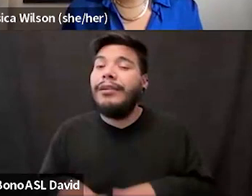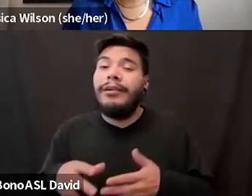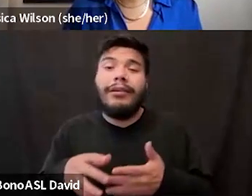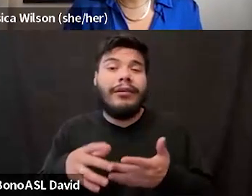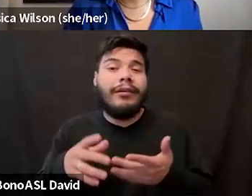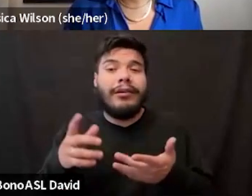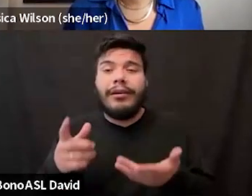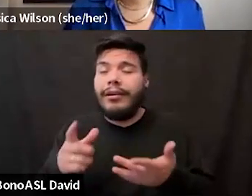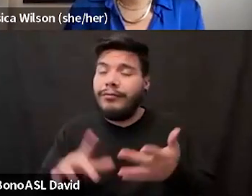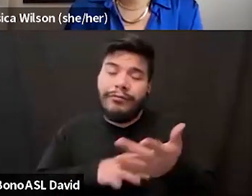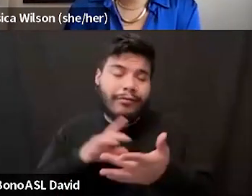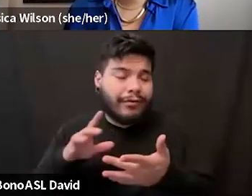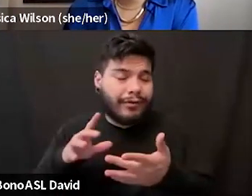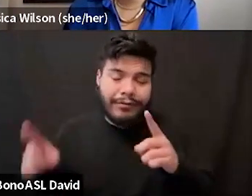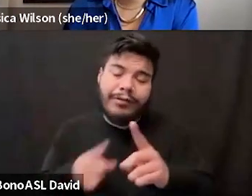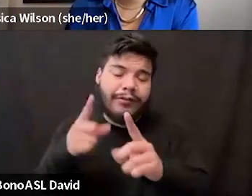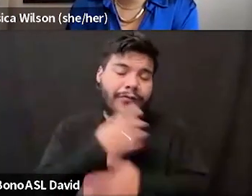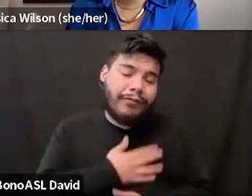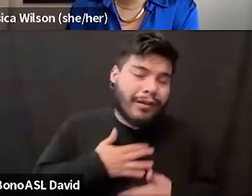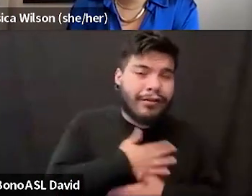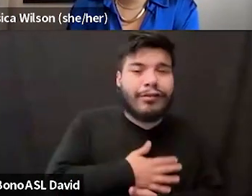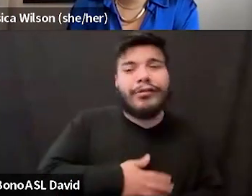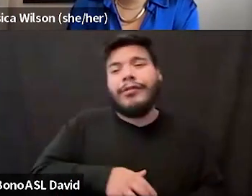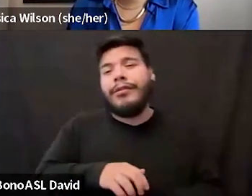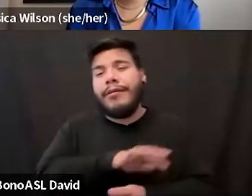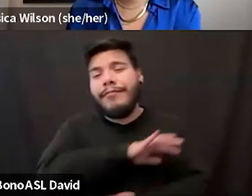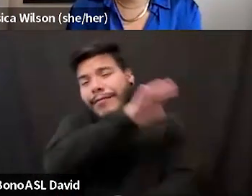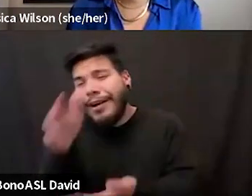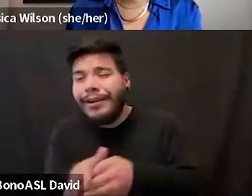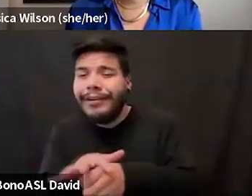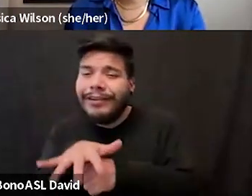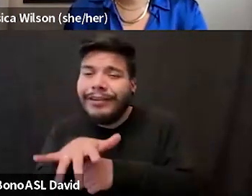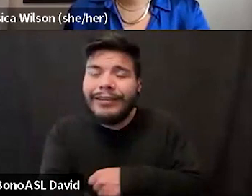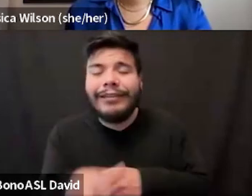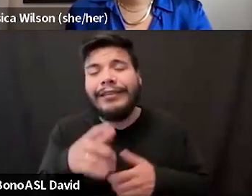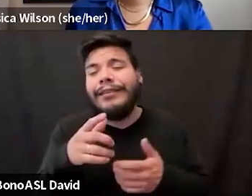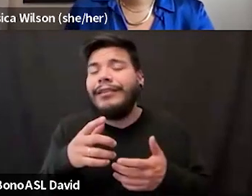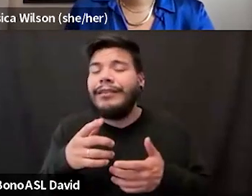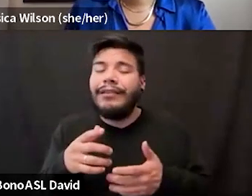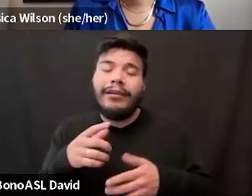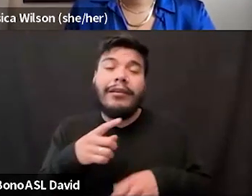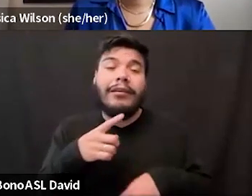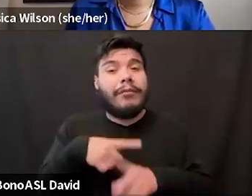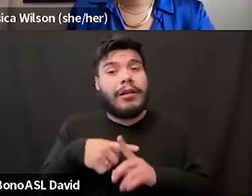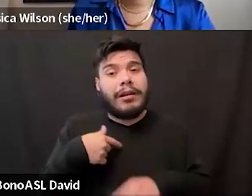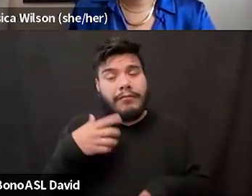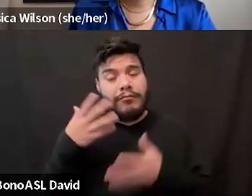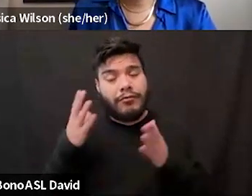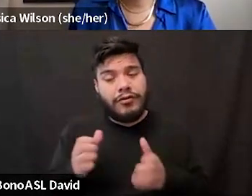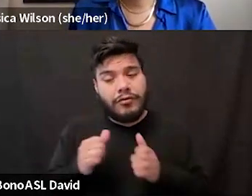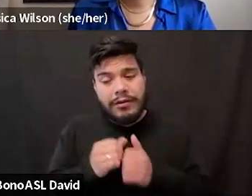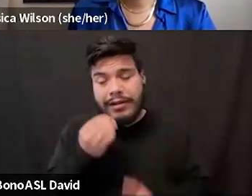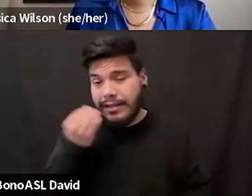pleasure and abundance and choice in all the work I do in food work. I'm also a person with an eating disorder and